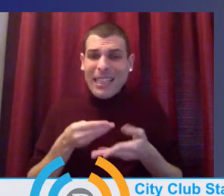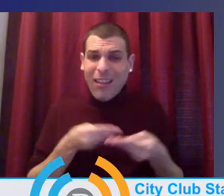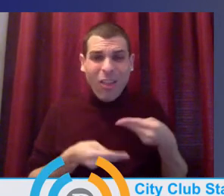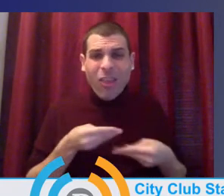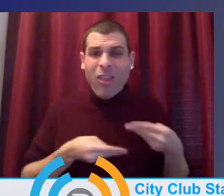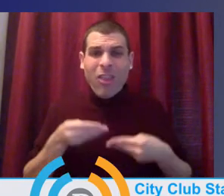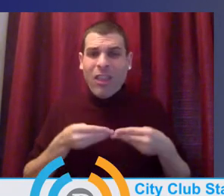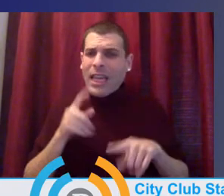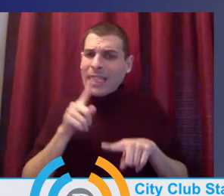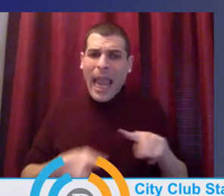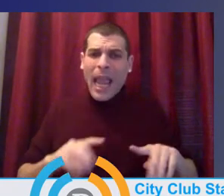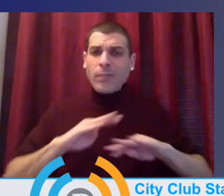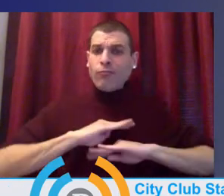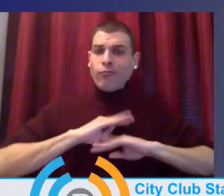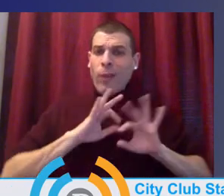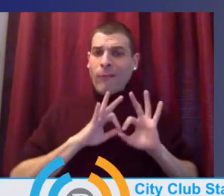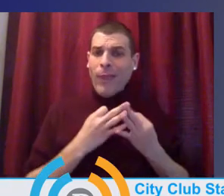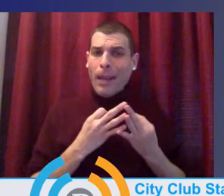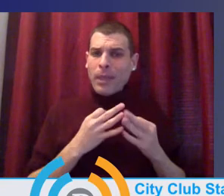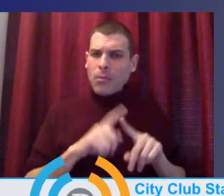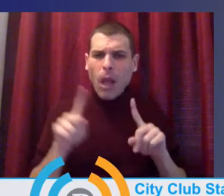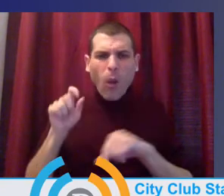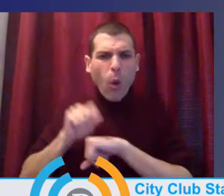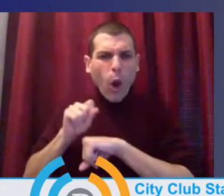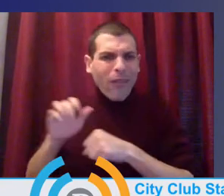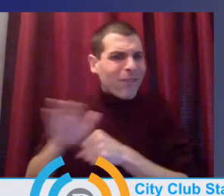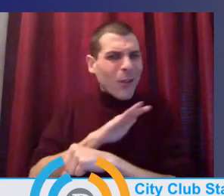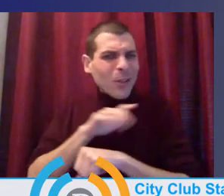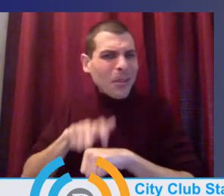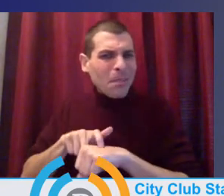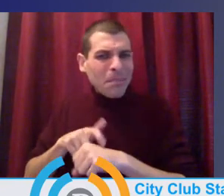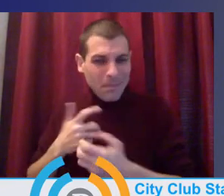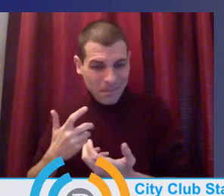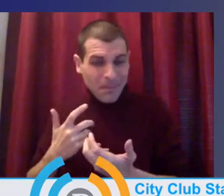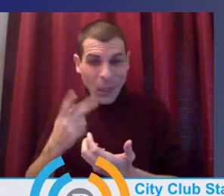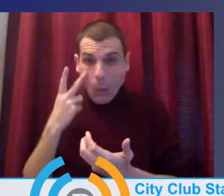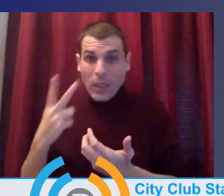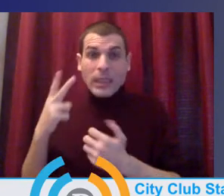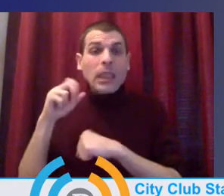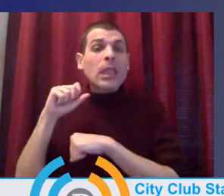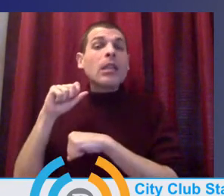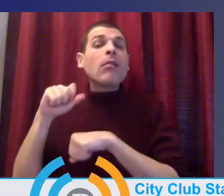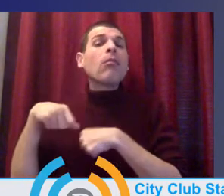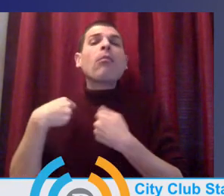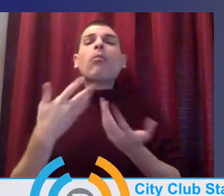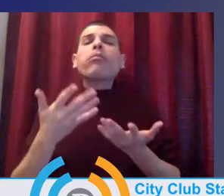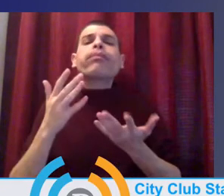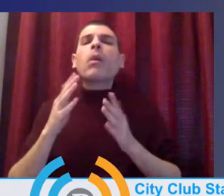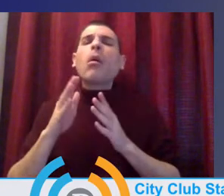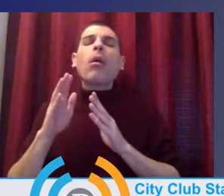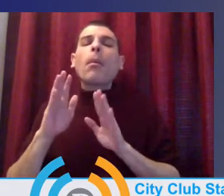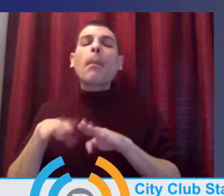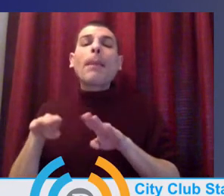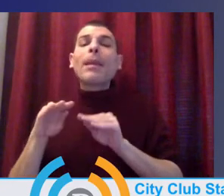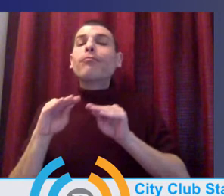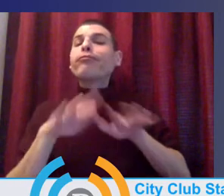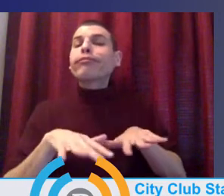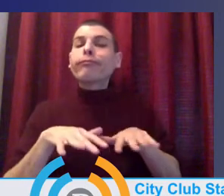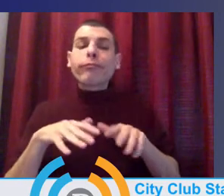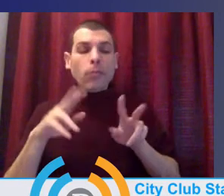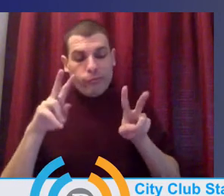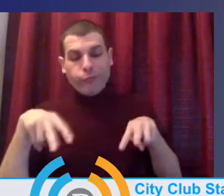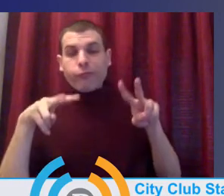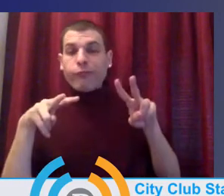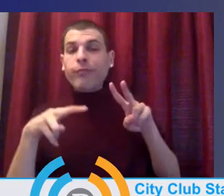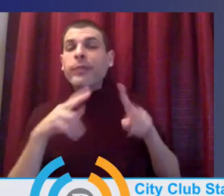And we still see wage and compensation disparities and workforce conditions, um, within that field along the lines